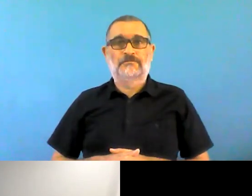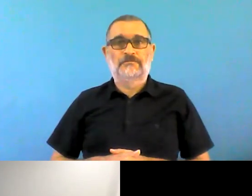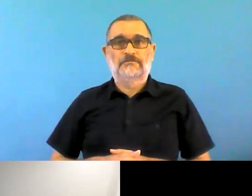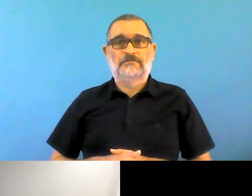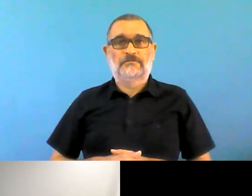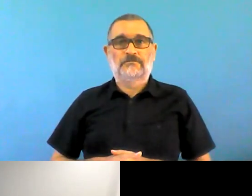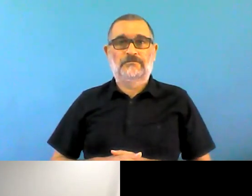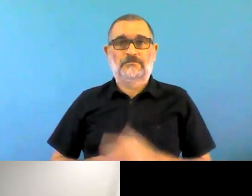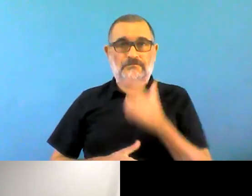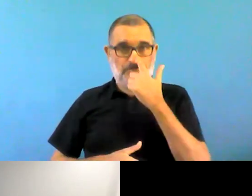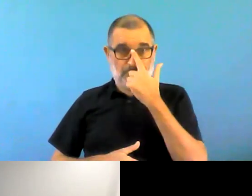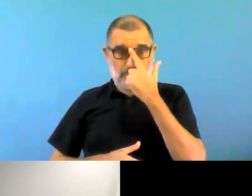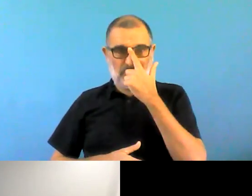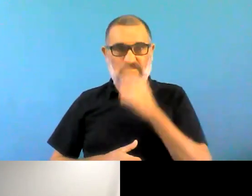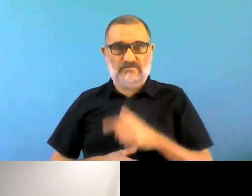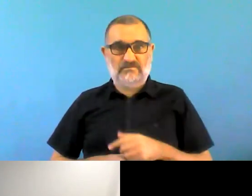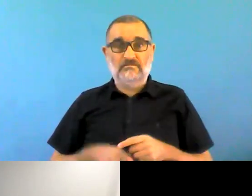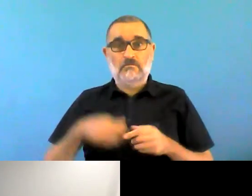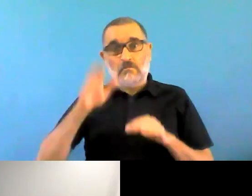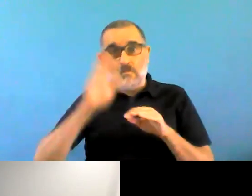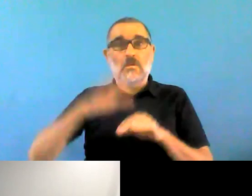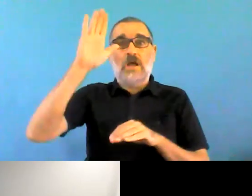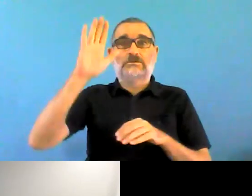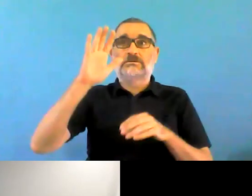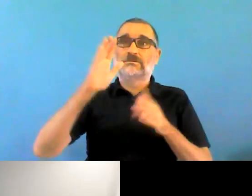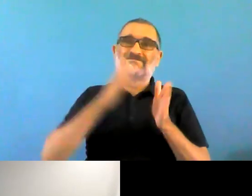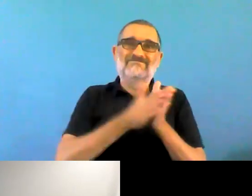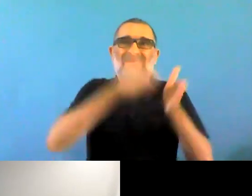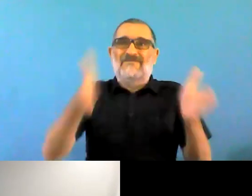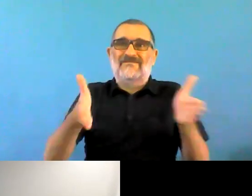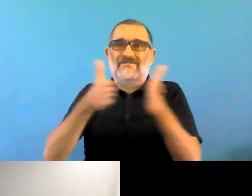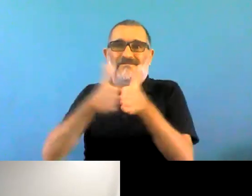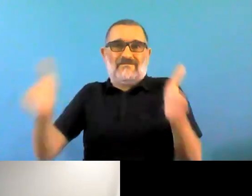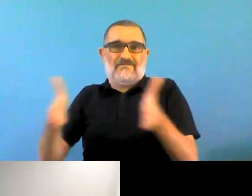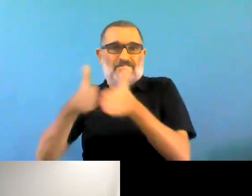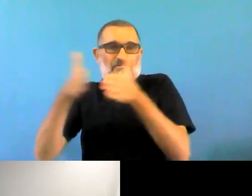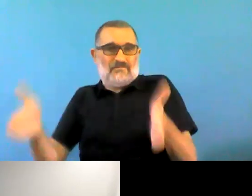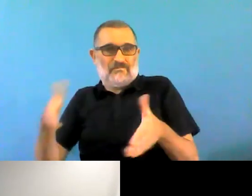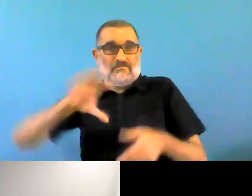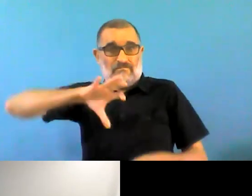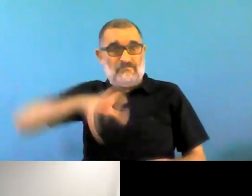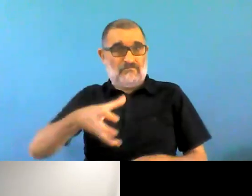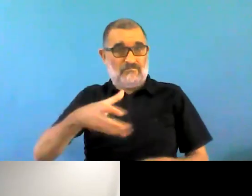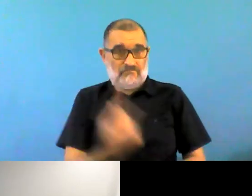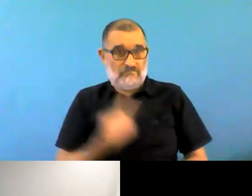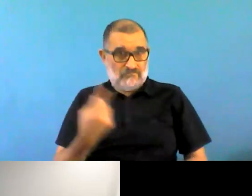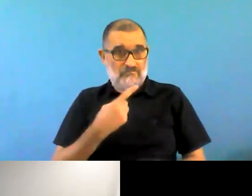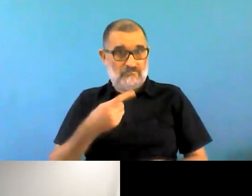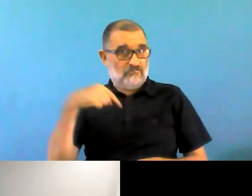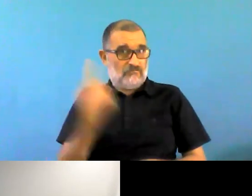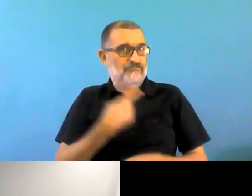force, civil protection, law enforcement, other ministries, and